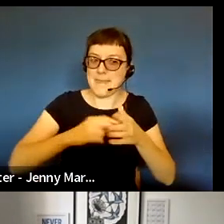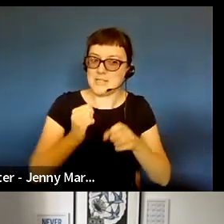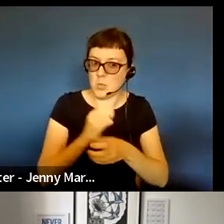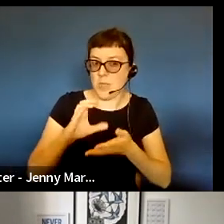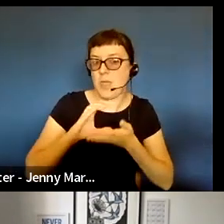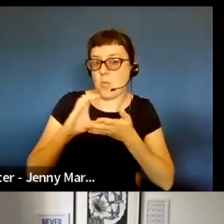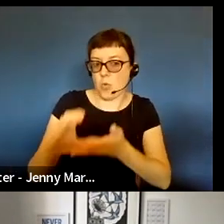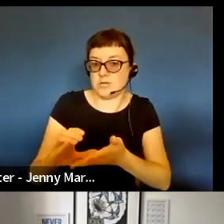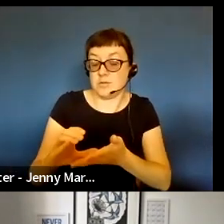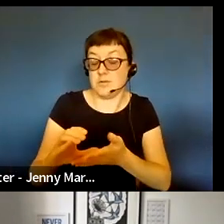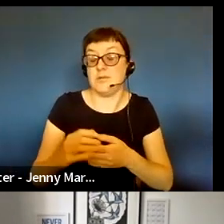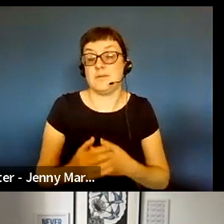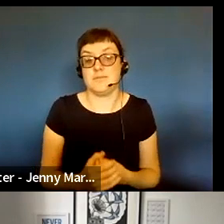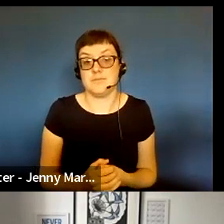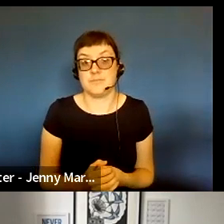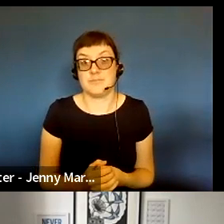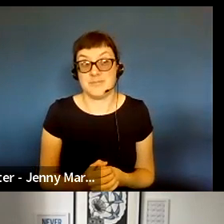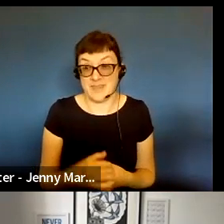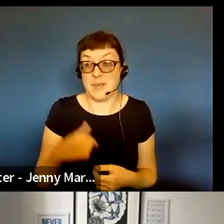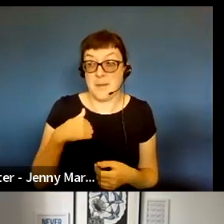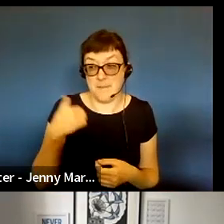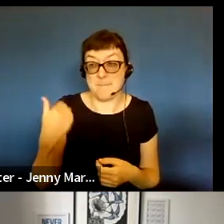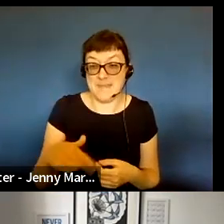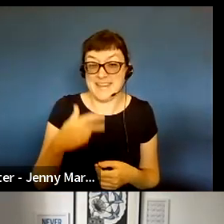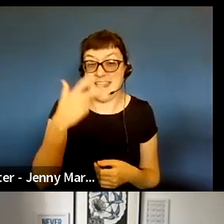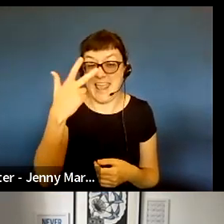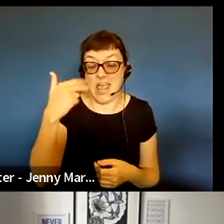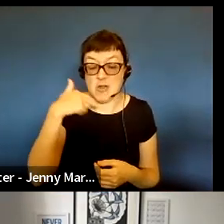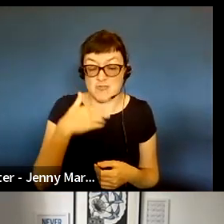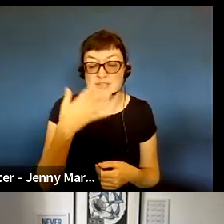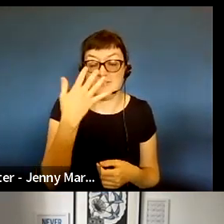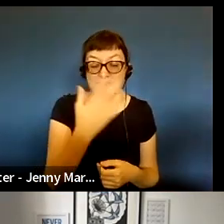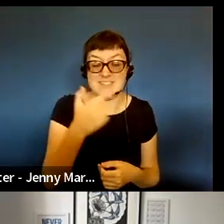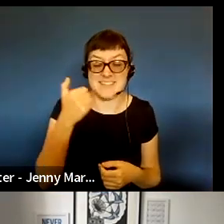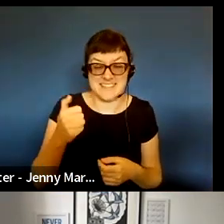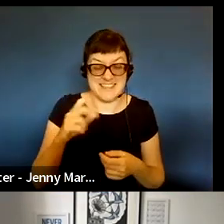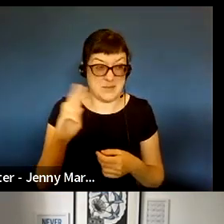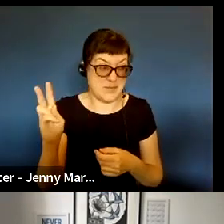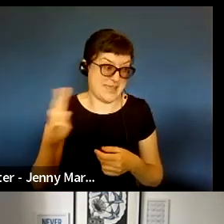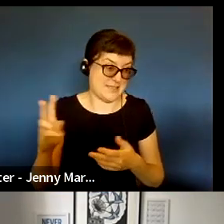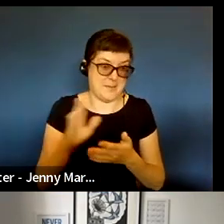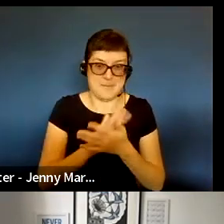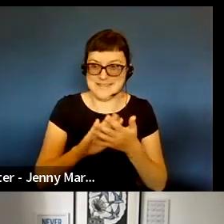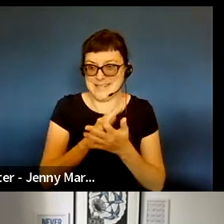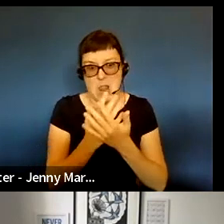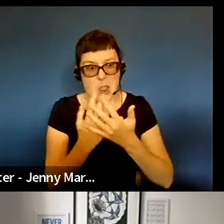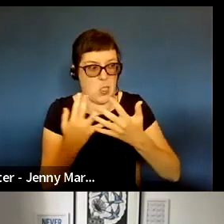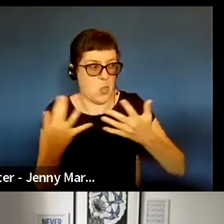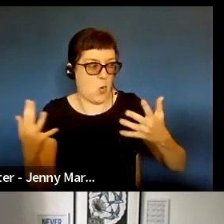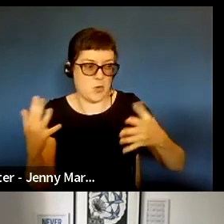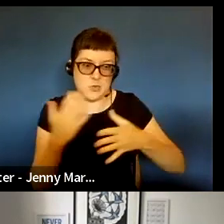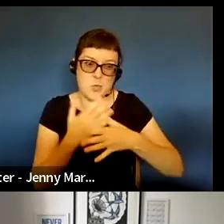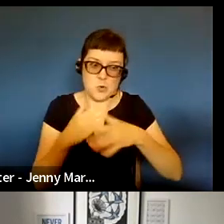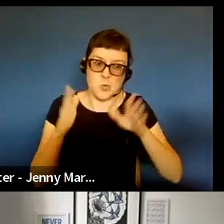As you can imagine, with 856 pairs, the response still generated a large amount of material to